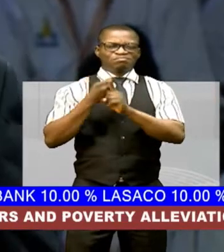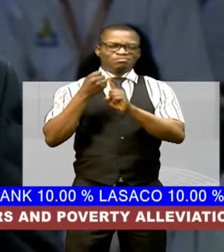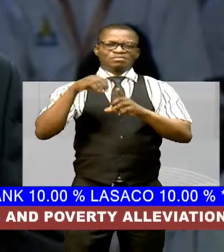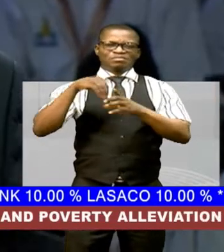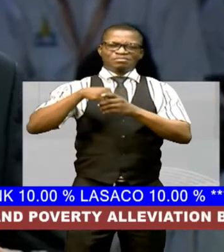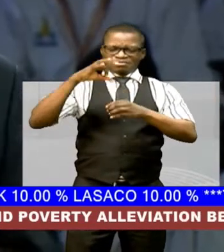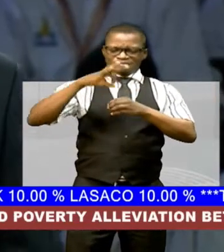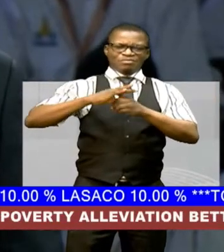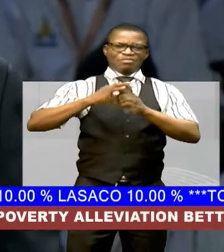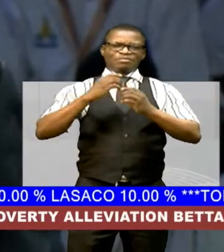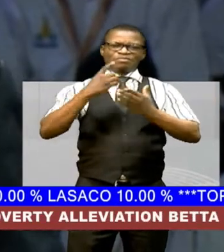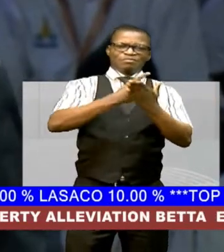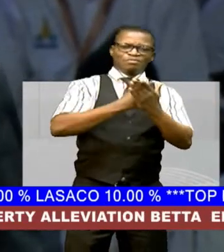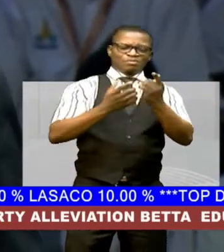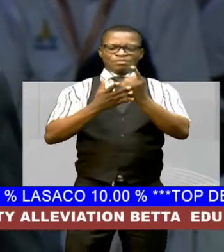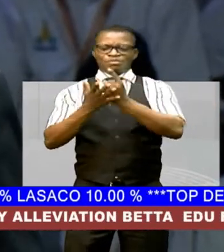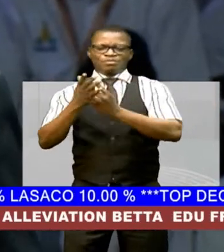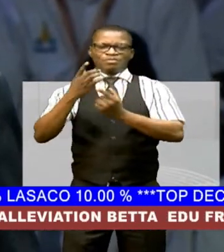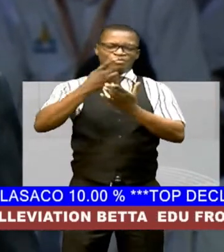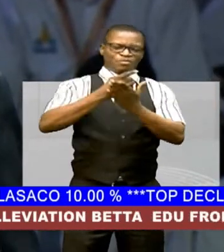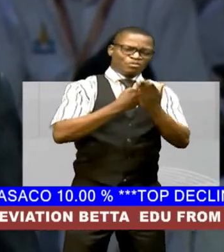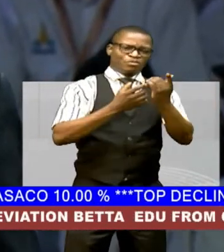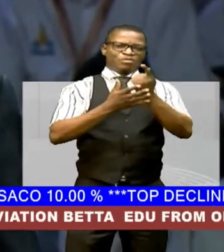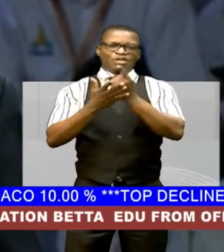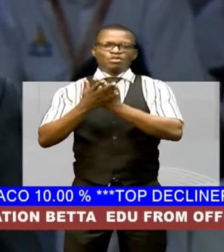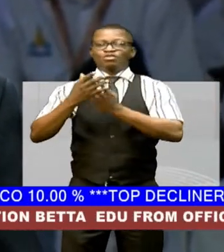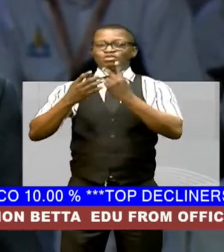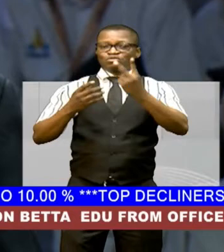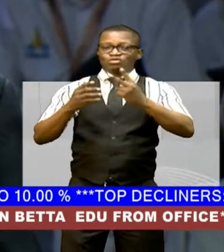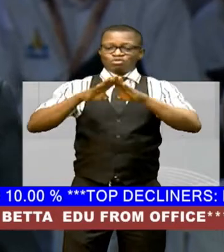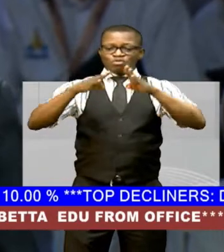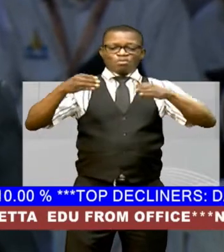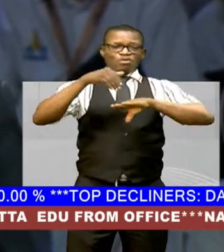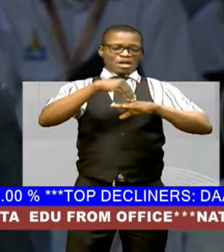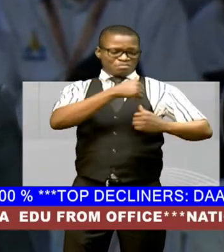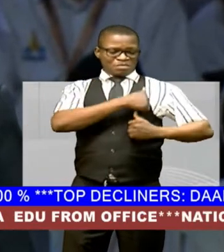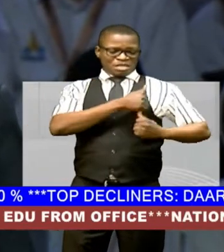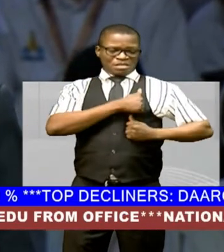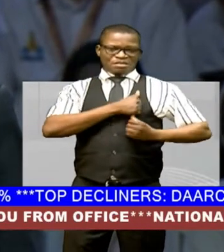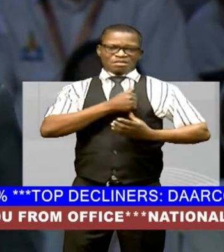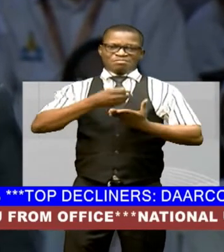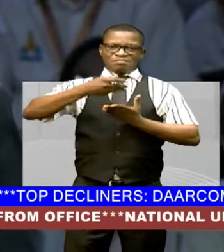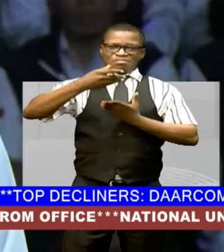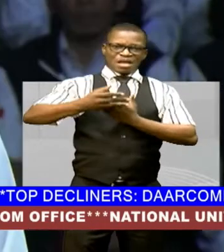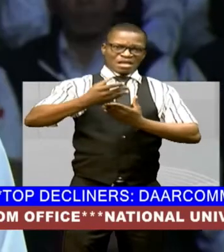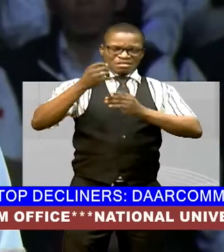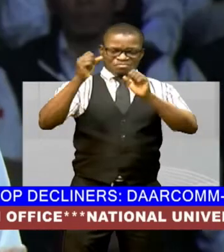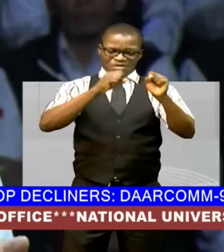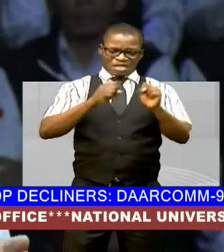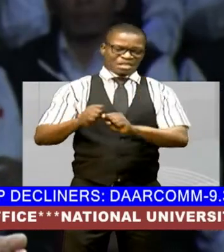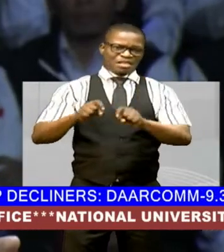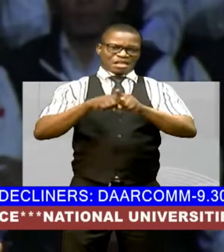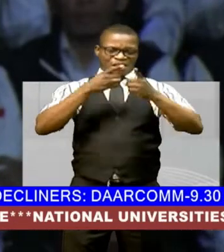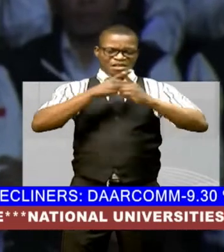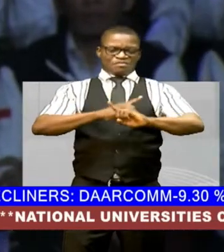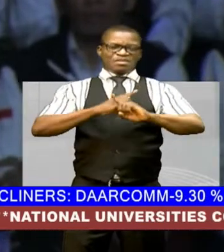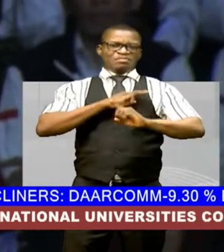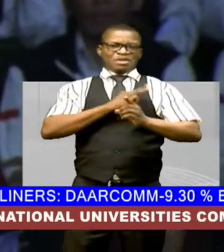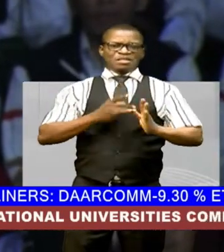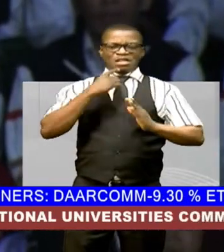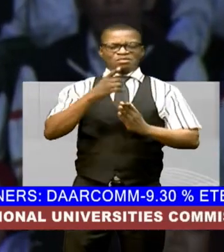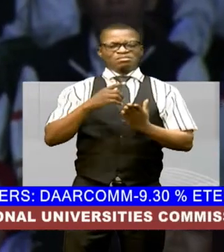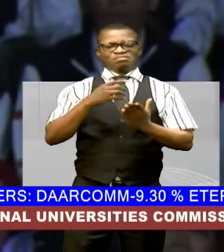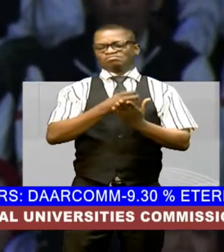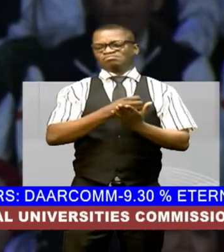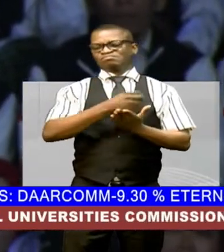debate with his two opponents taking aim at his military procurement strategy as defense minister calling him reckless and